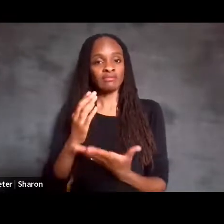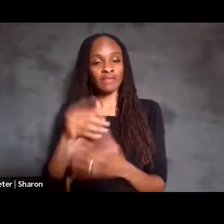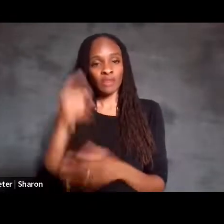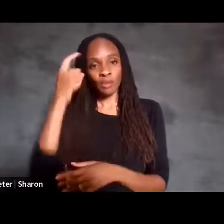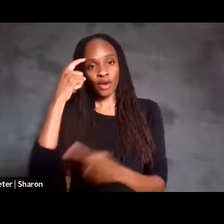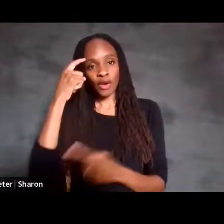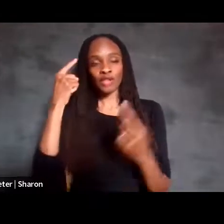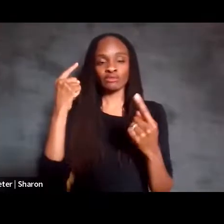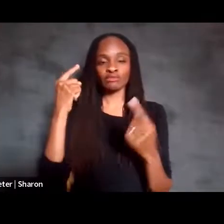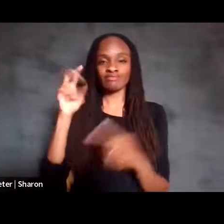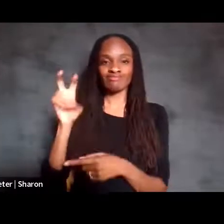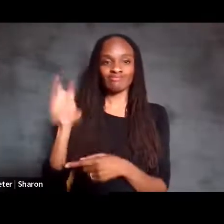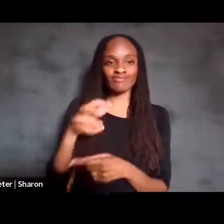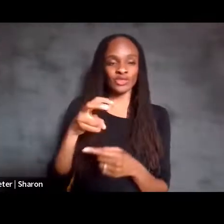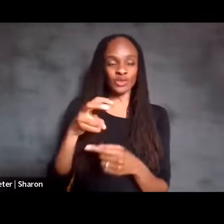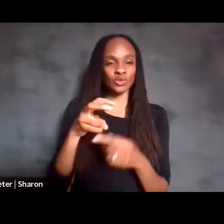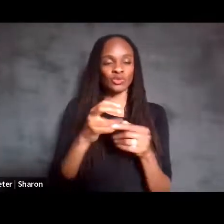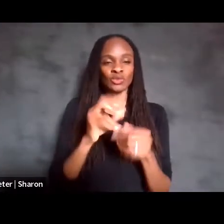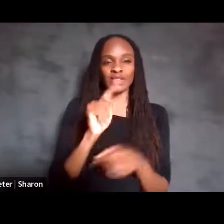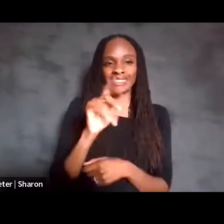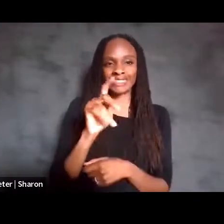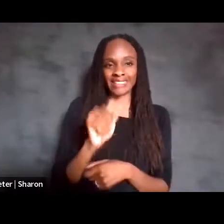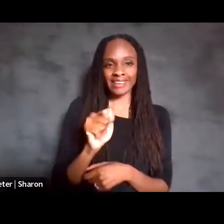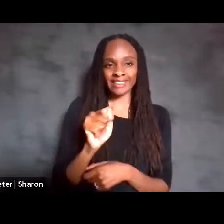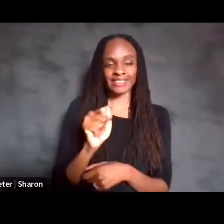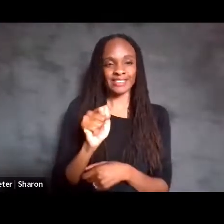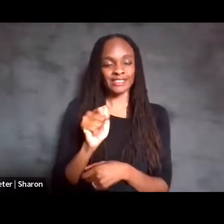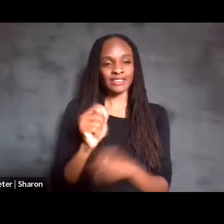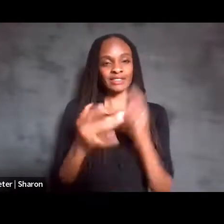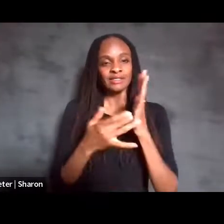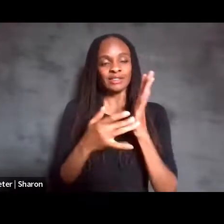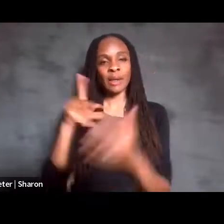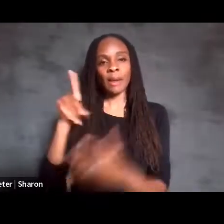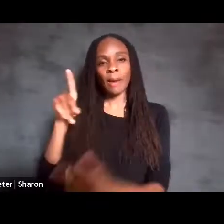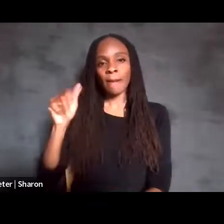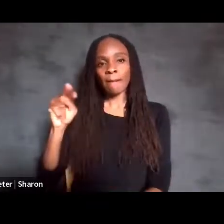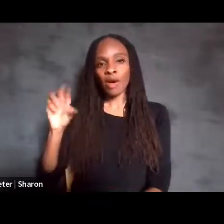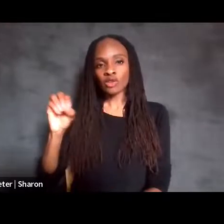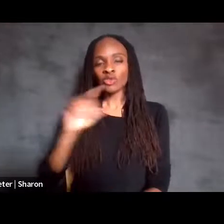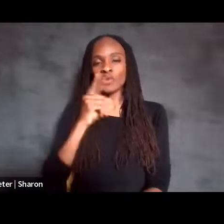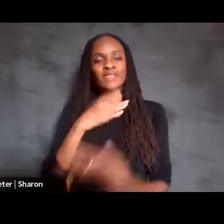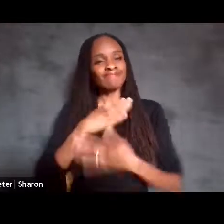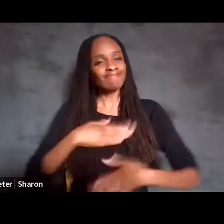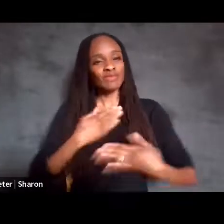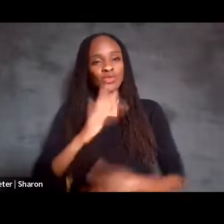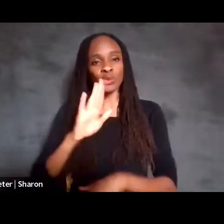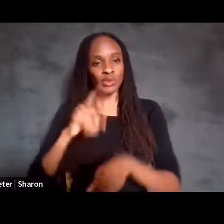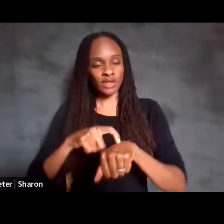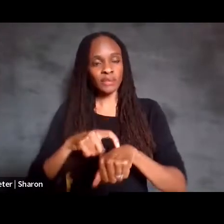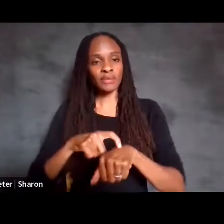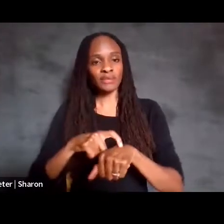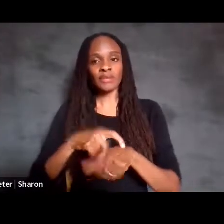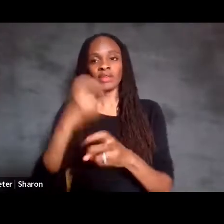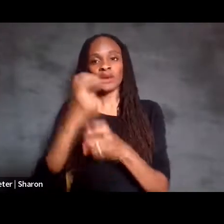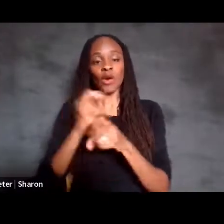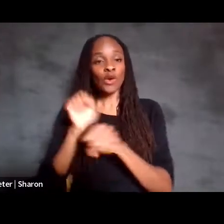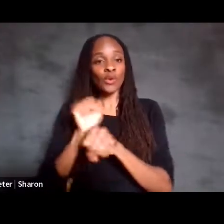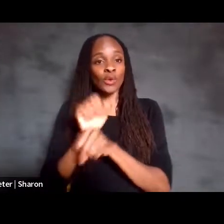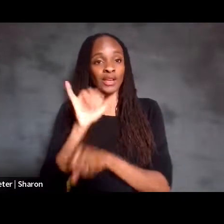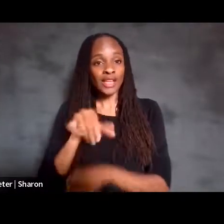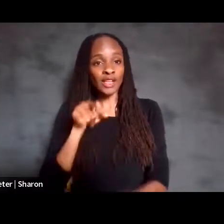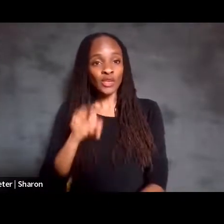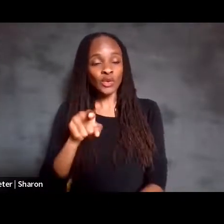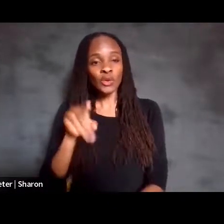technology. Poncho, we are extremely appreciative of the time and hard work that you,